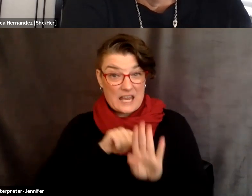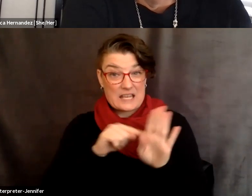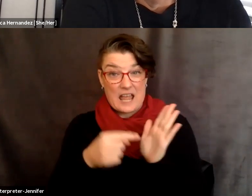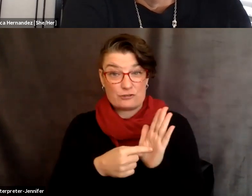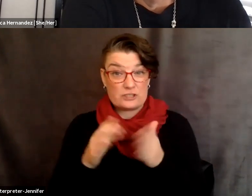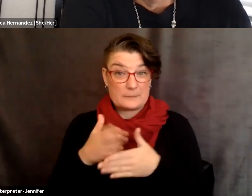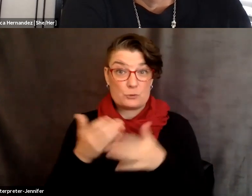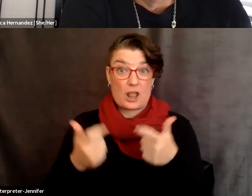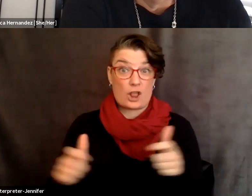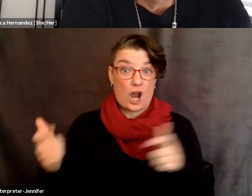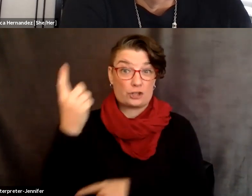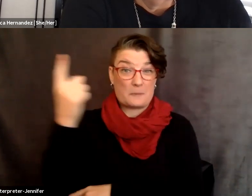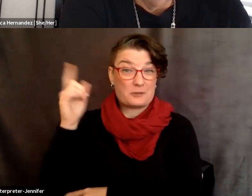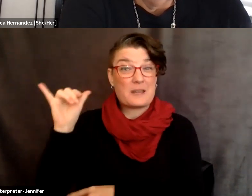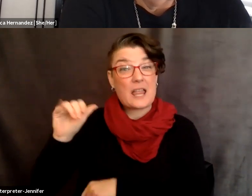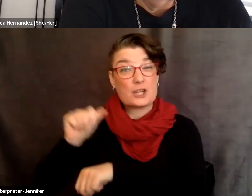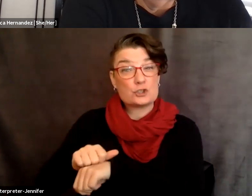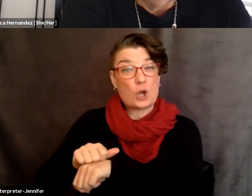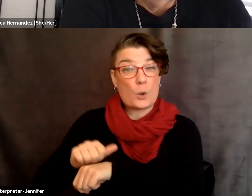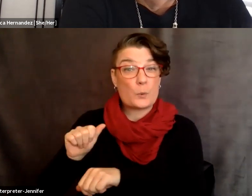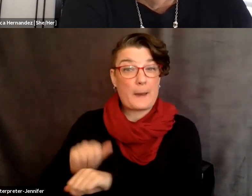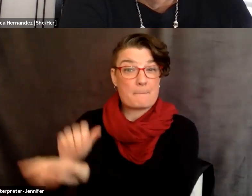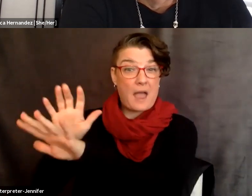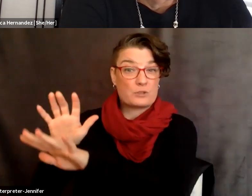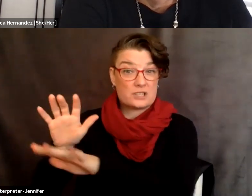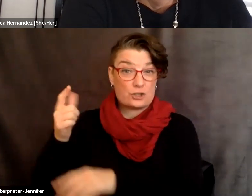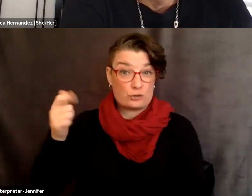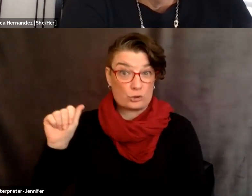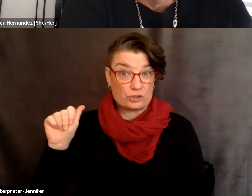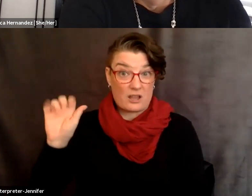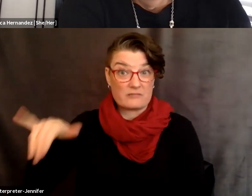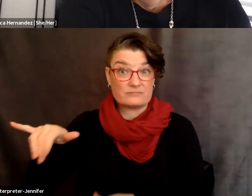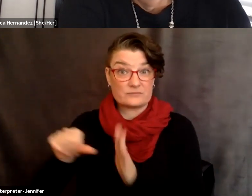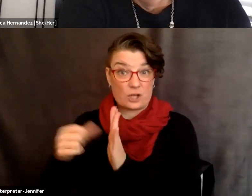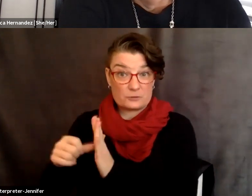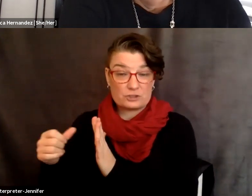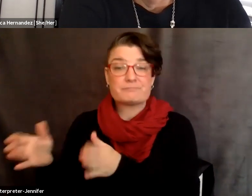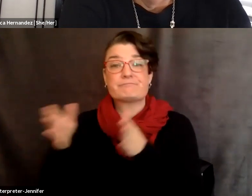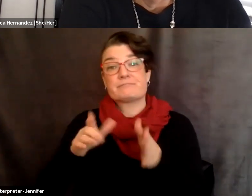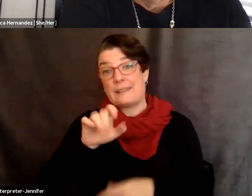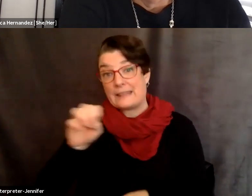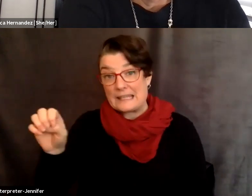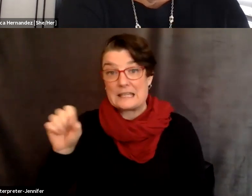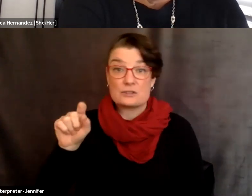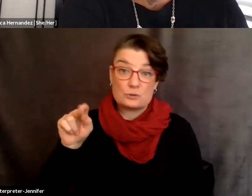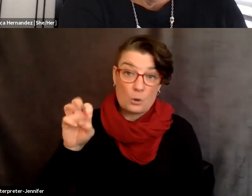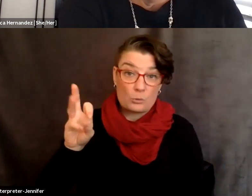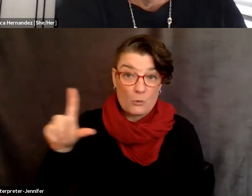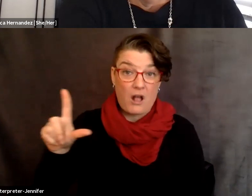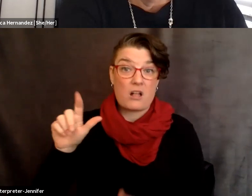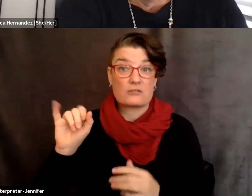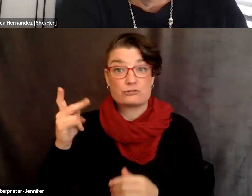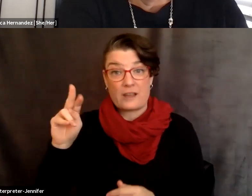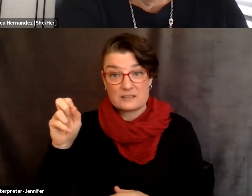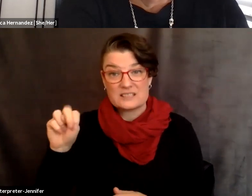monuments like the stone mountain, Georgia sculpture to Lee stonewall Jackson and the mountainside Buddha sculptures